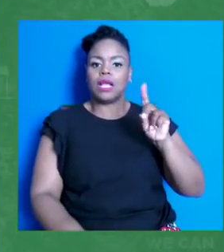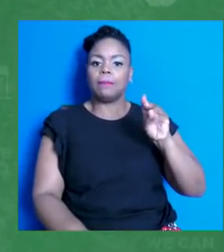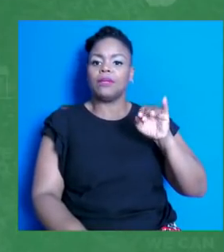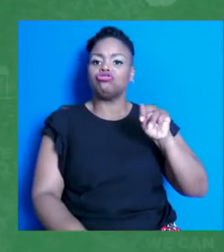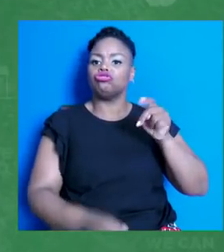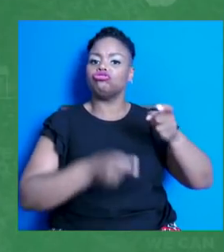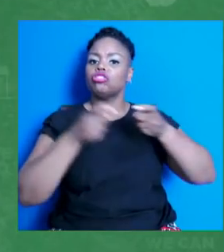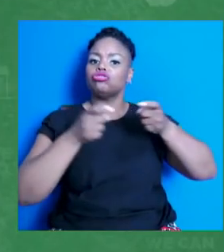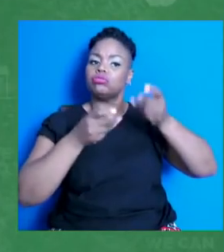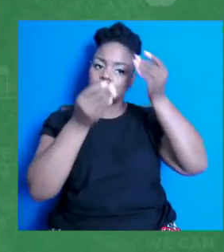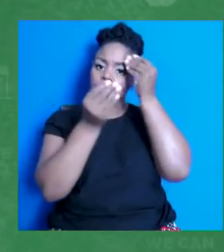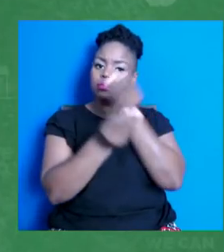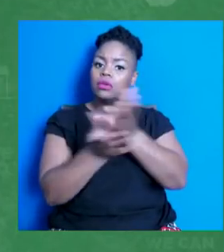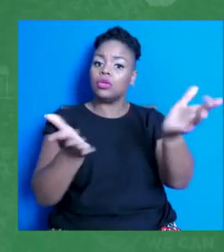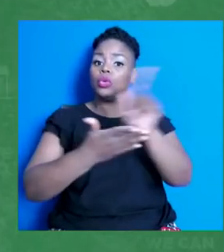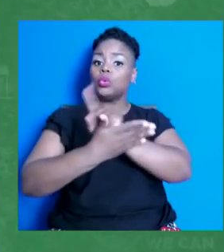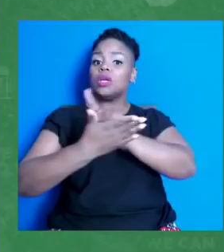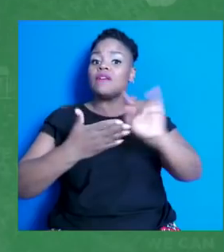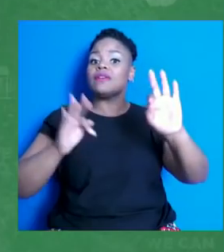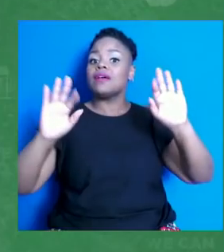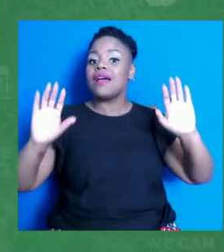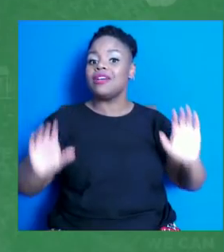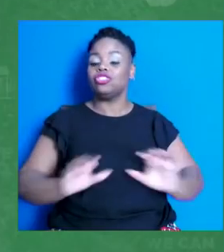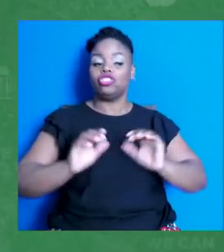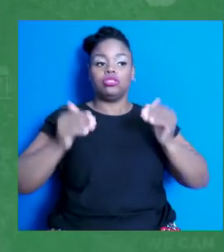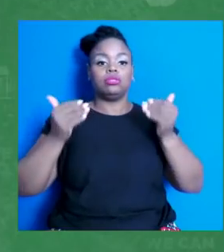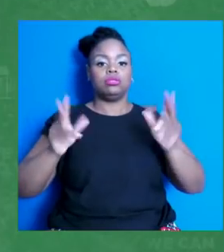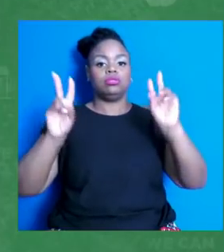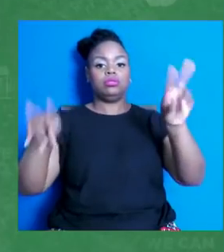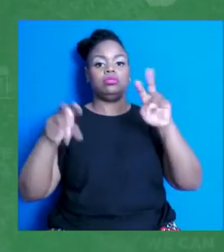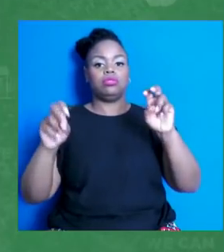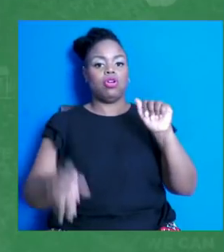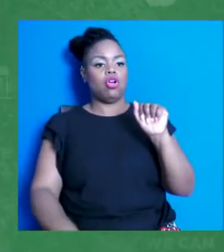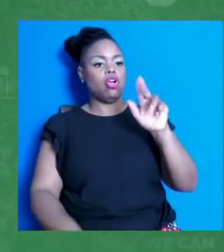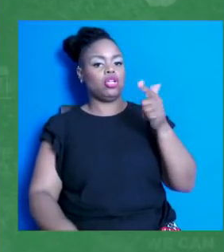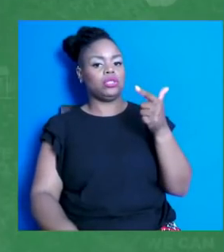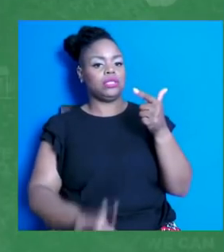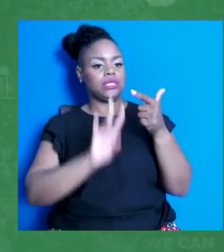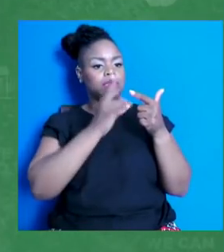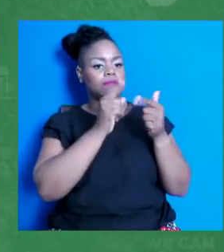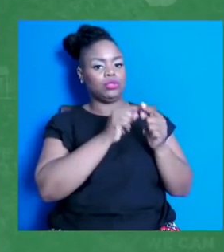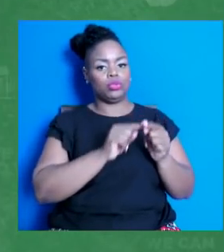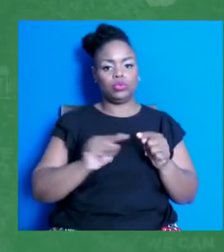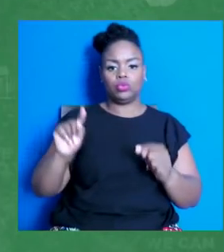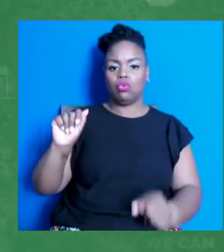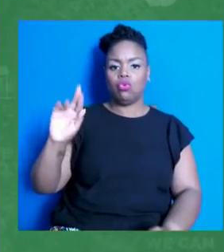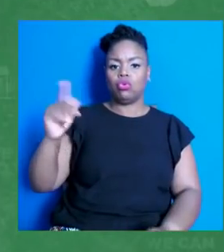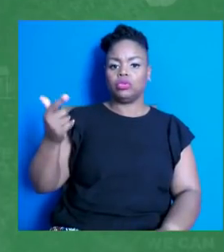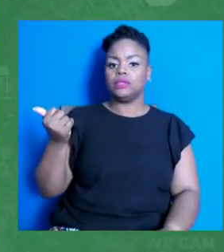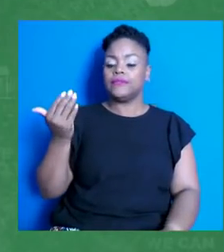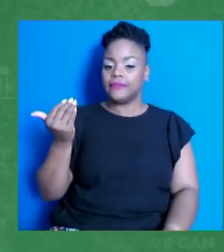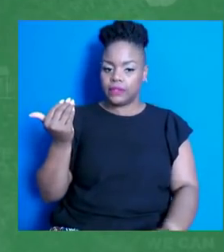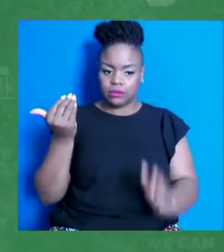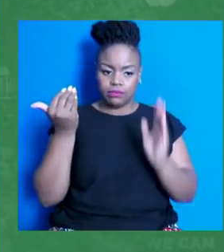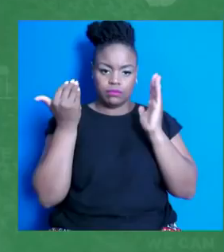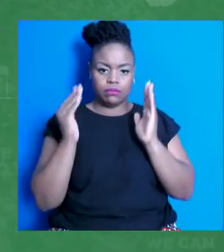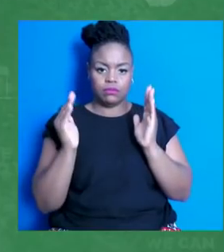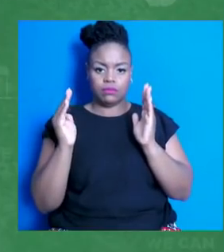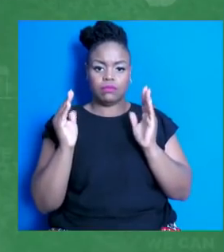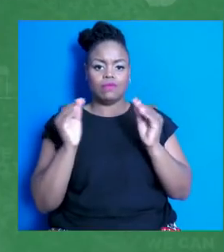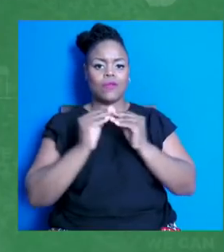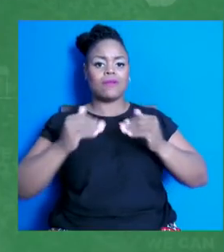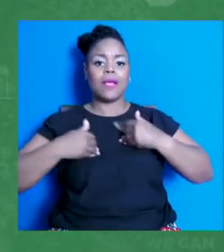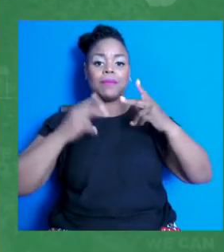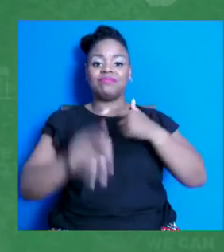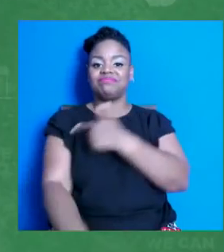from August 7th to August 15th to get more young people vaccinated before they head back to school and back to